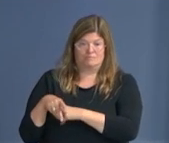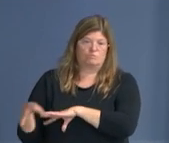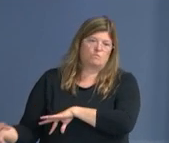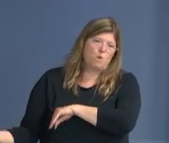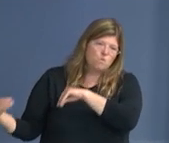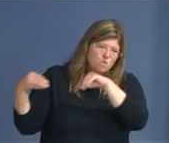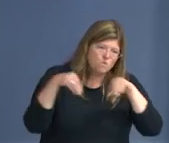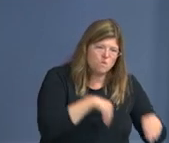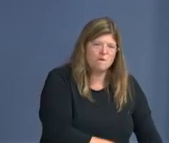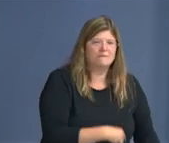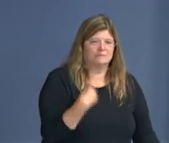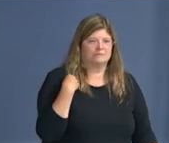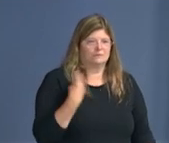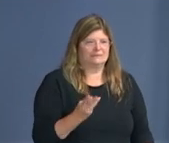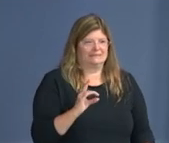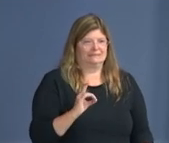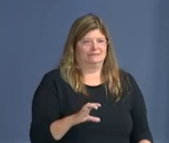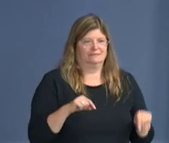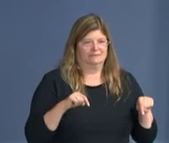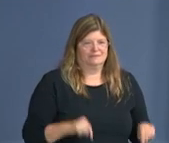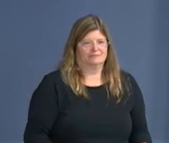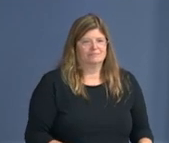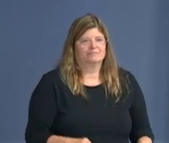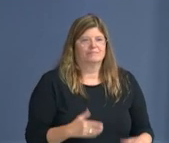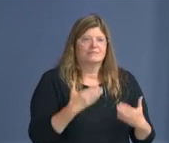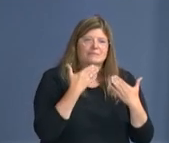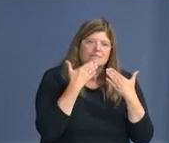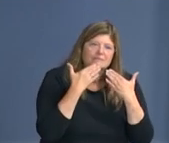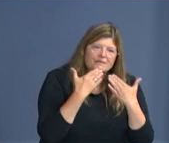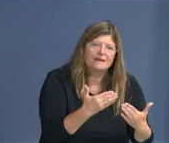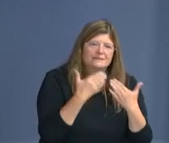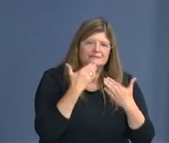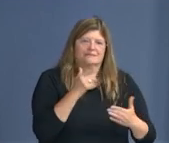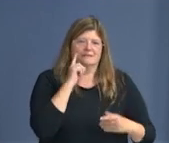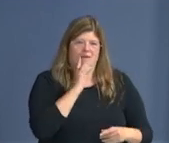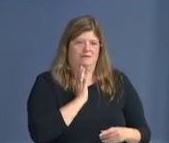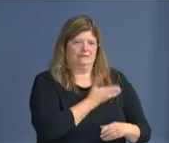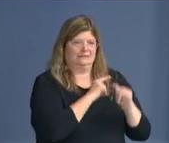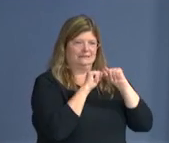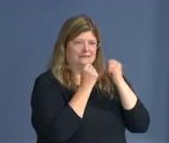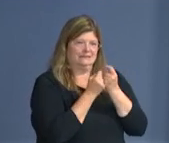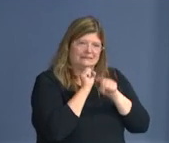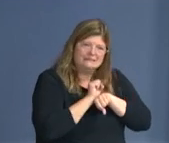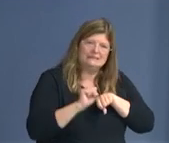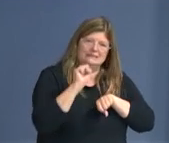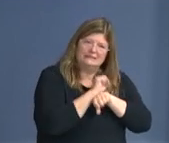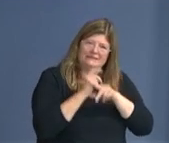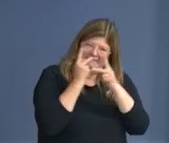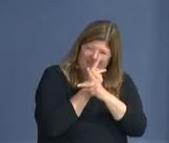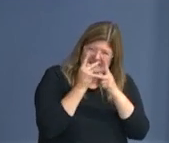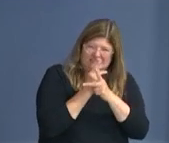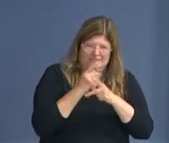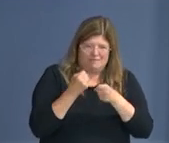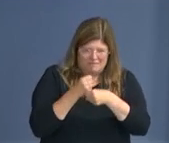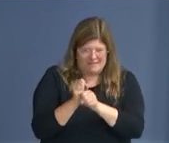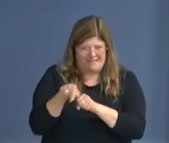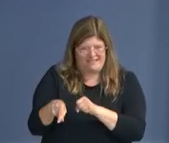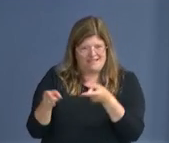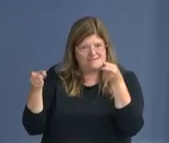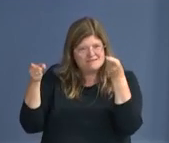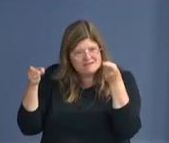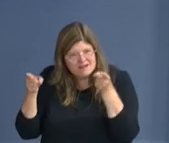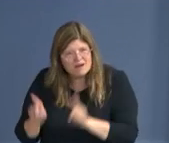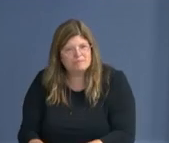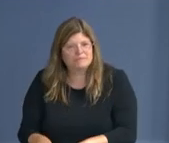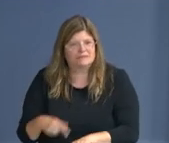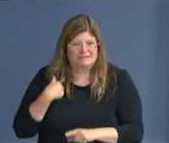DEMPED, Deputy Mayor Falchicchio and his team, um, for getting both sides, uh, our side and theirs, to, to